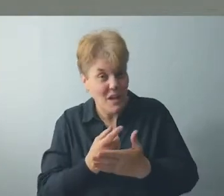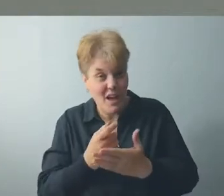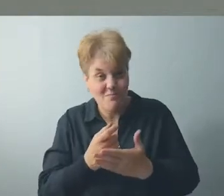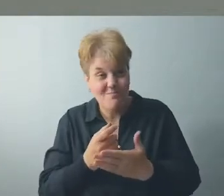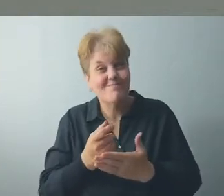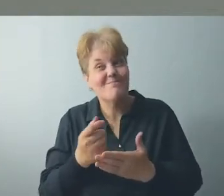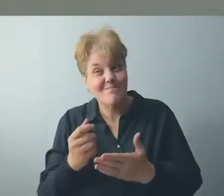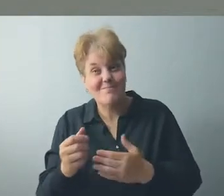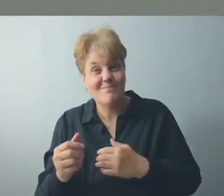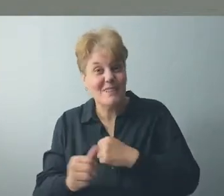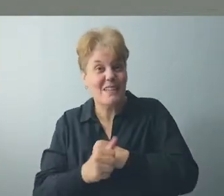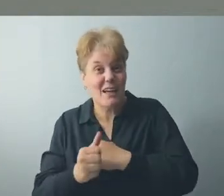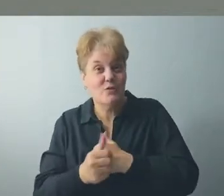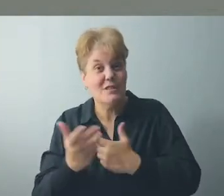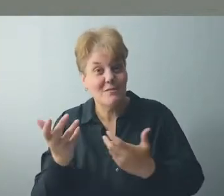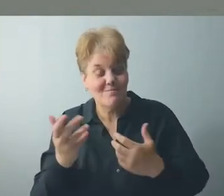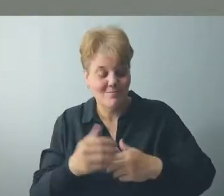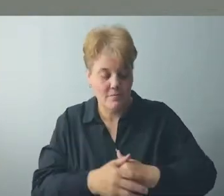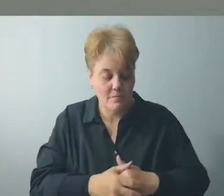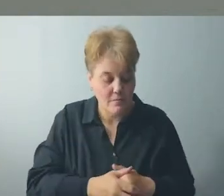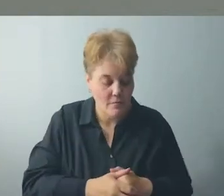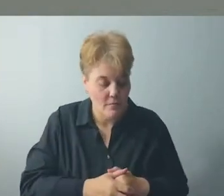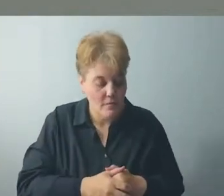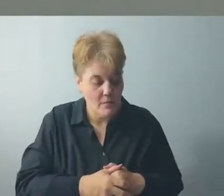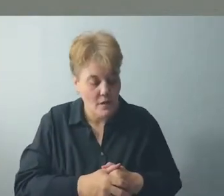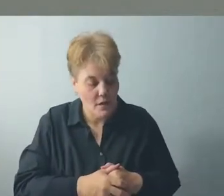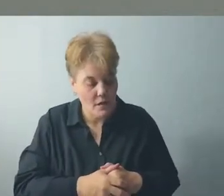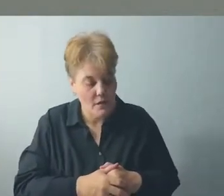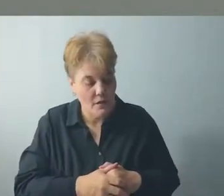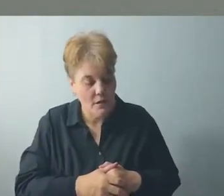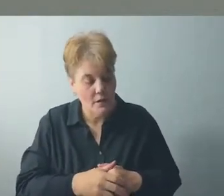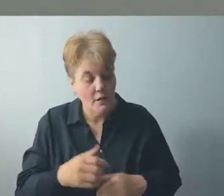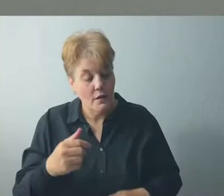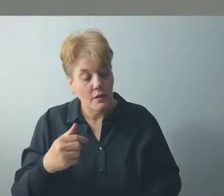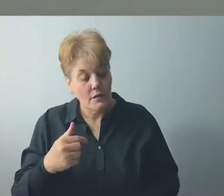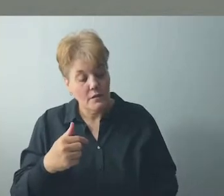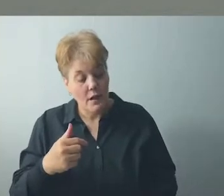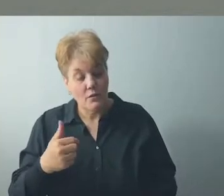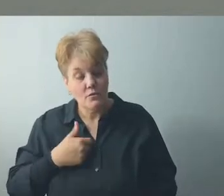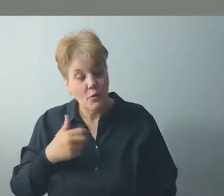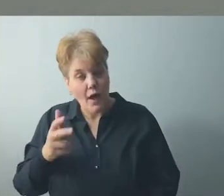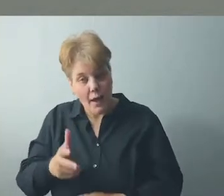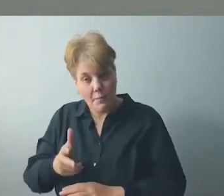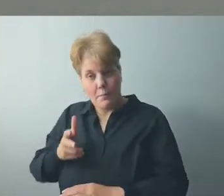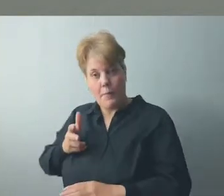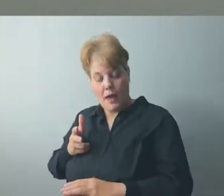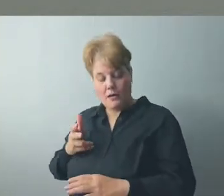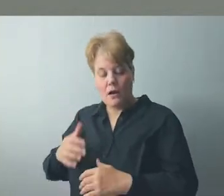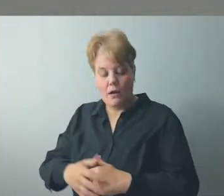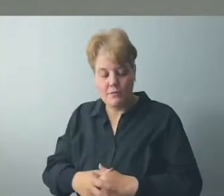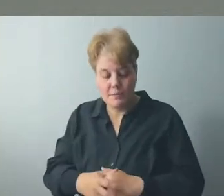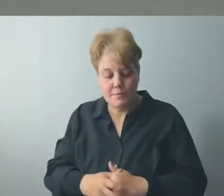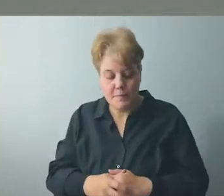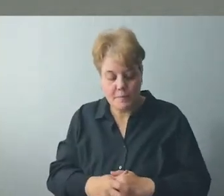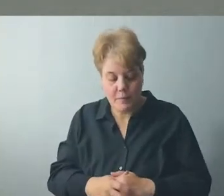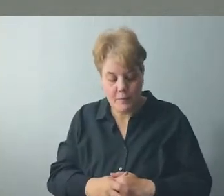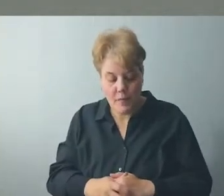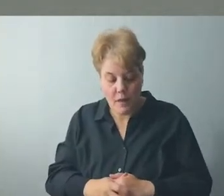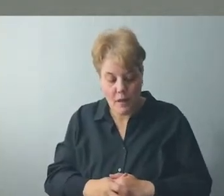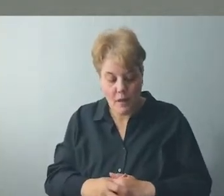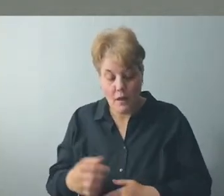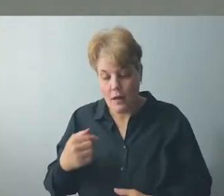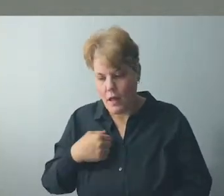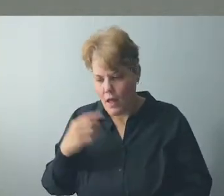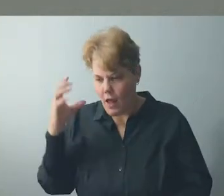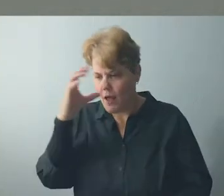because time is money for them. Now, I don't feel the same way about taxi cab drivers because my prejudice is affected